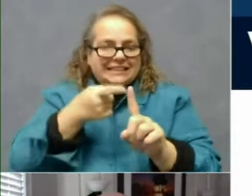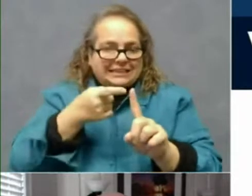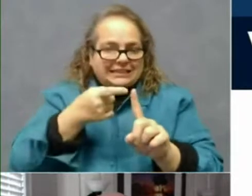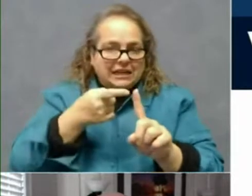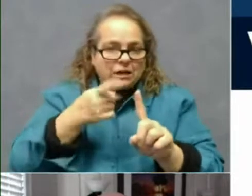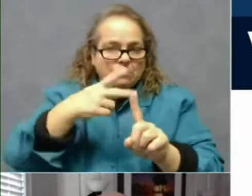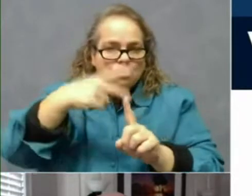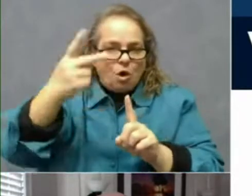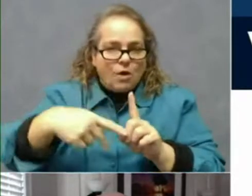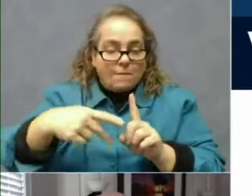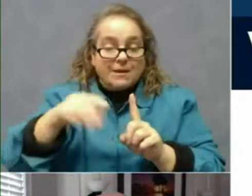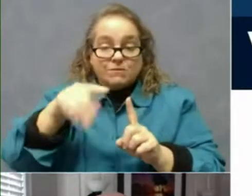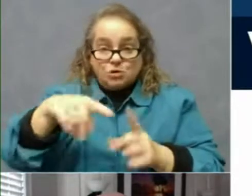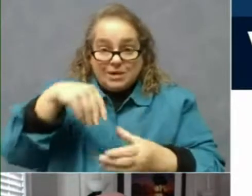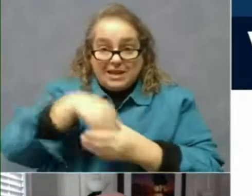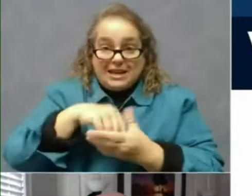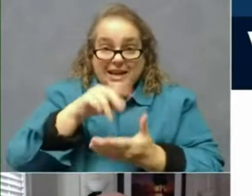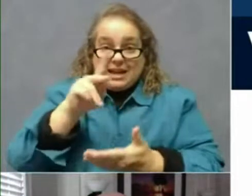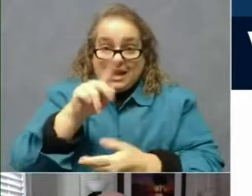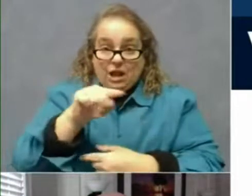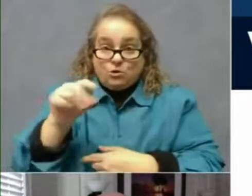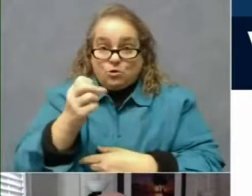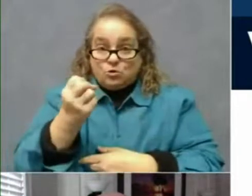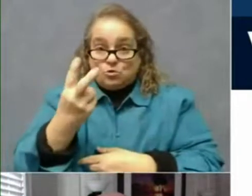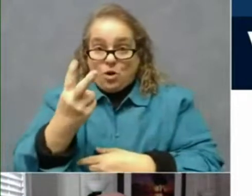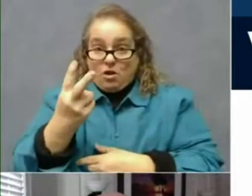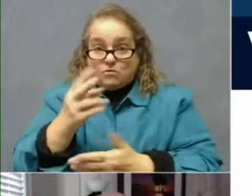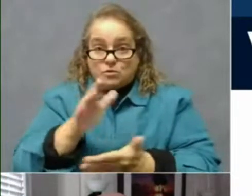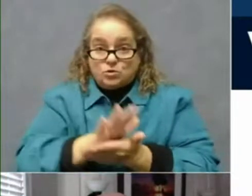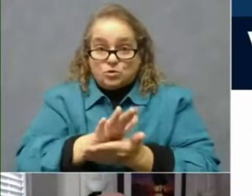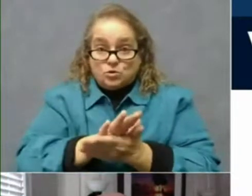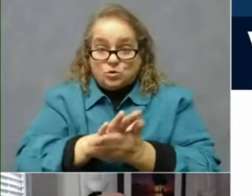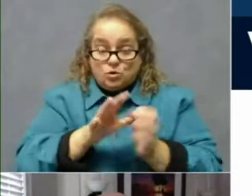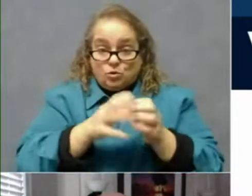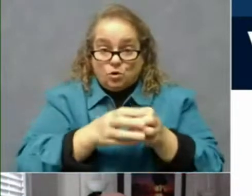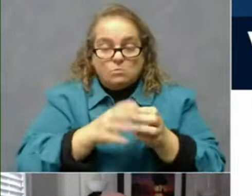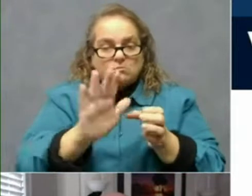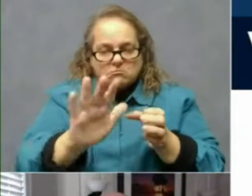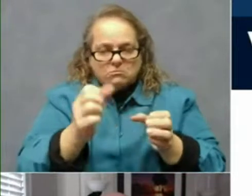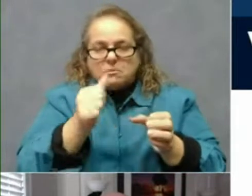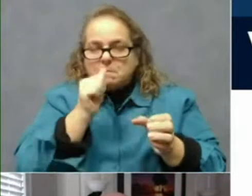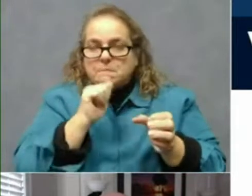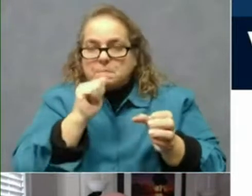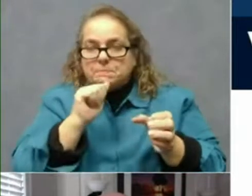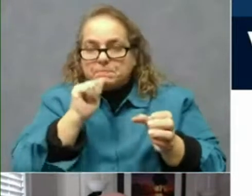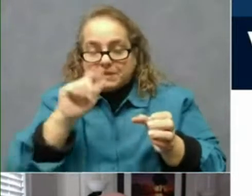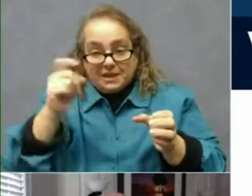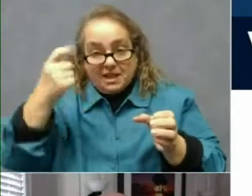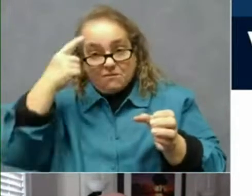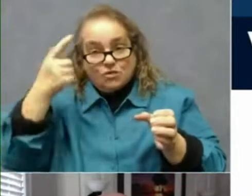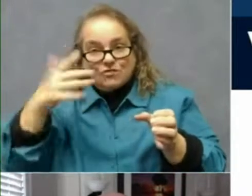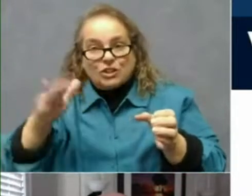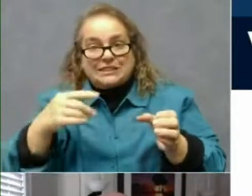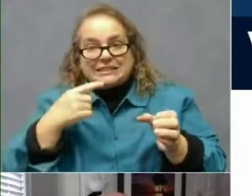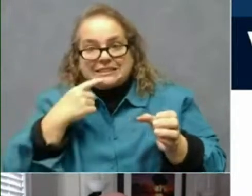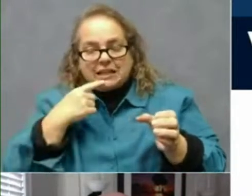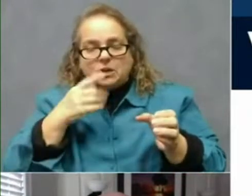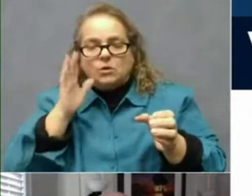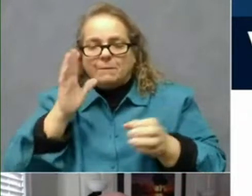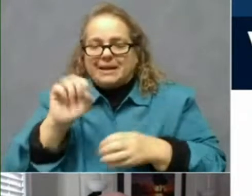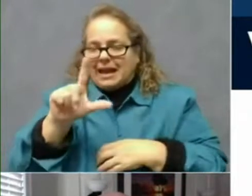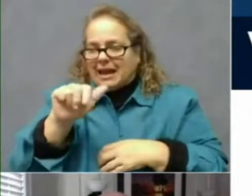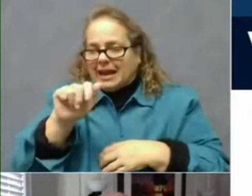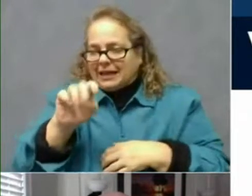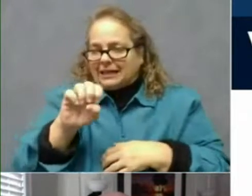you're in the K-12 school personnel bucket, hold tight. The governor has already said that this will be late January, close to